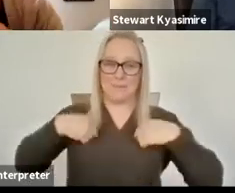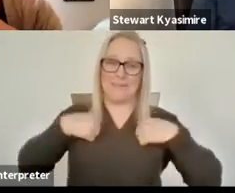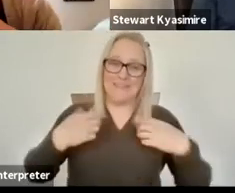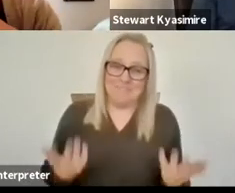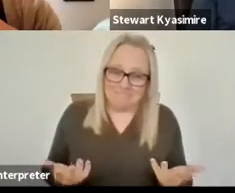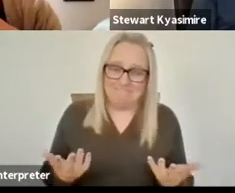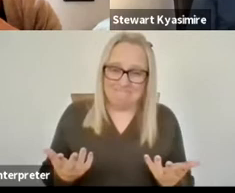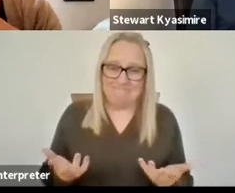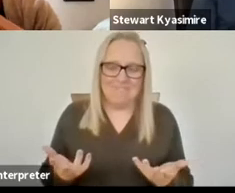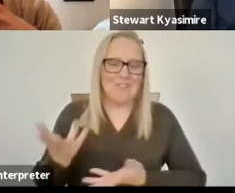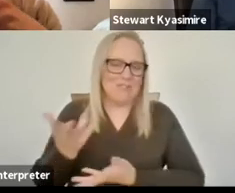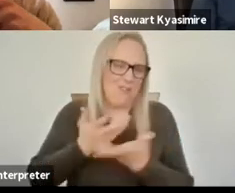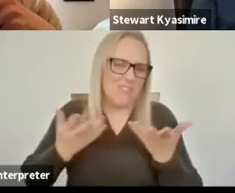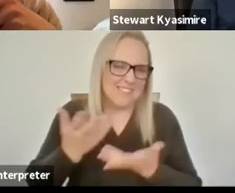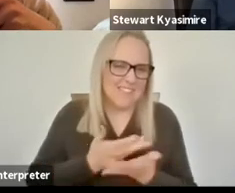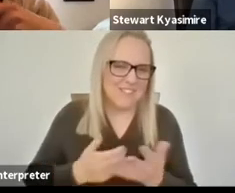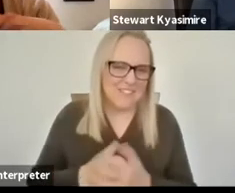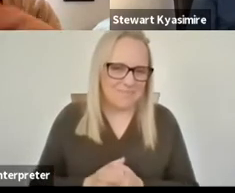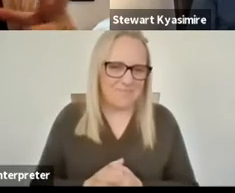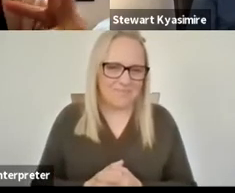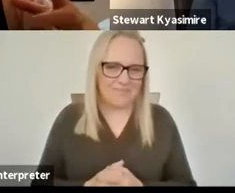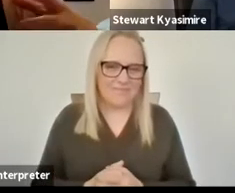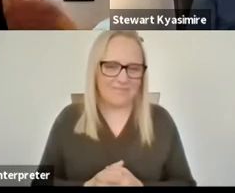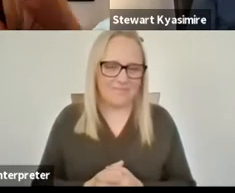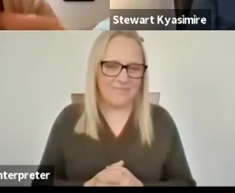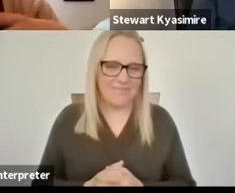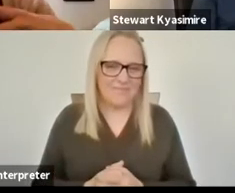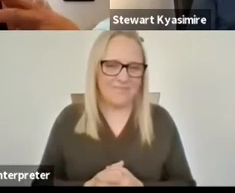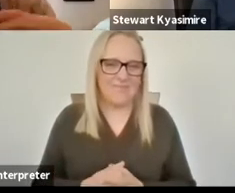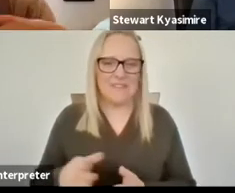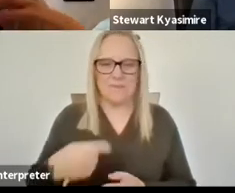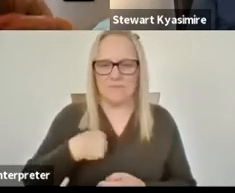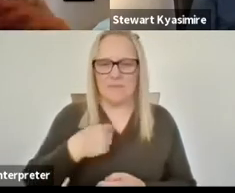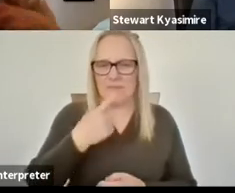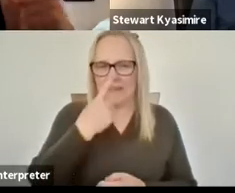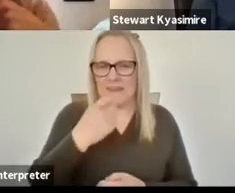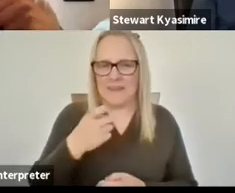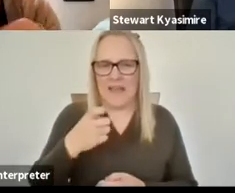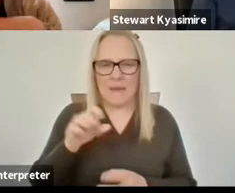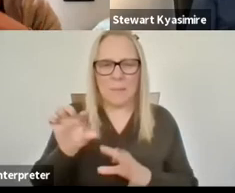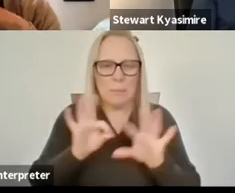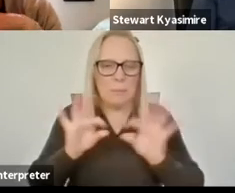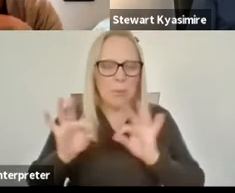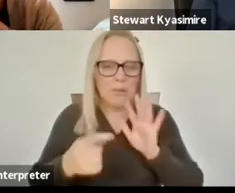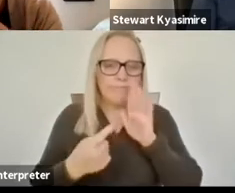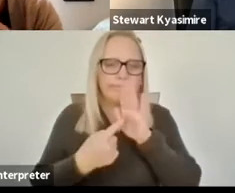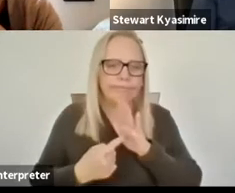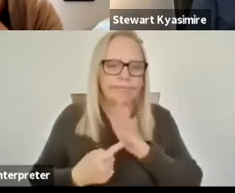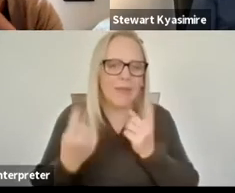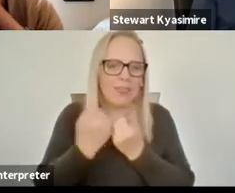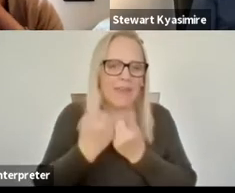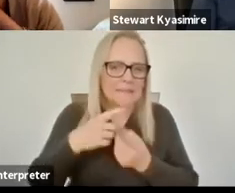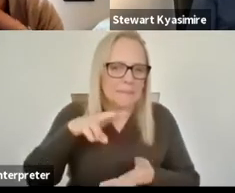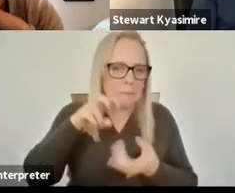uh so i will be able to pull out the i guess the key findings from the conversations that i'm having